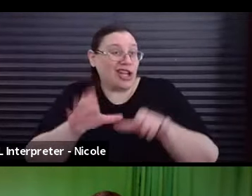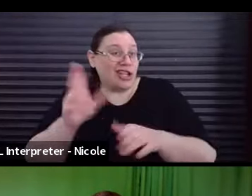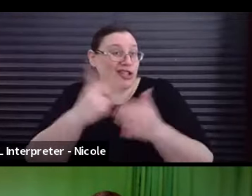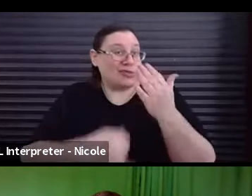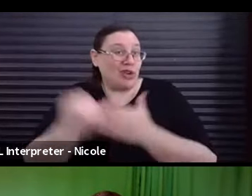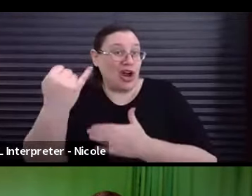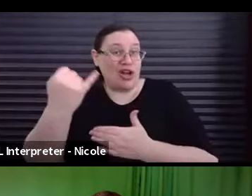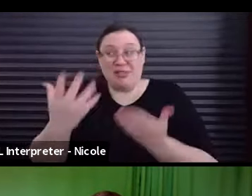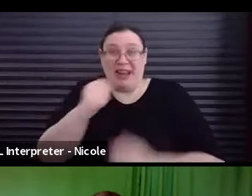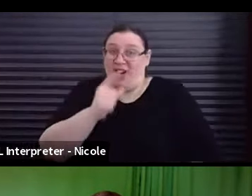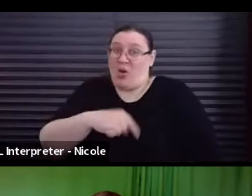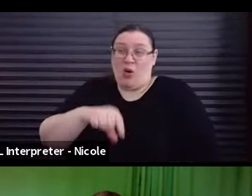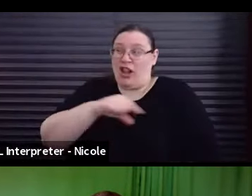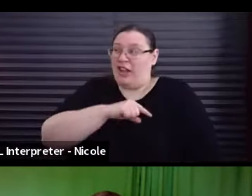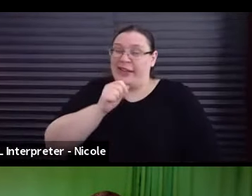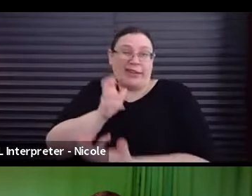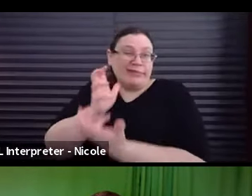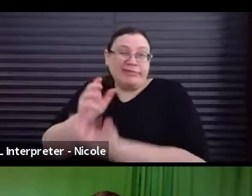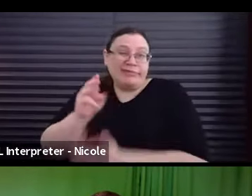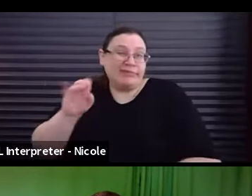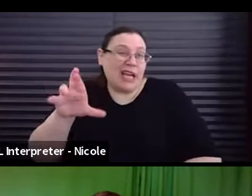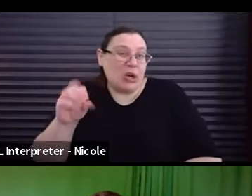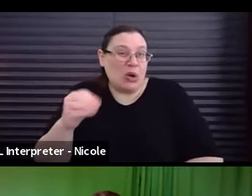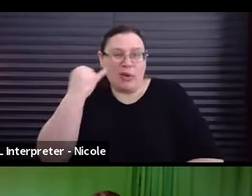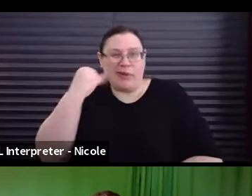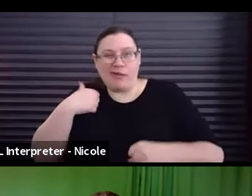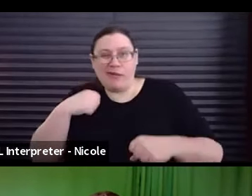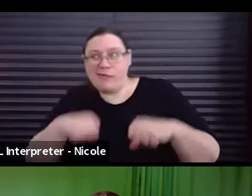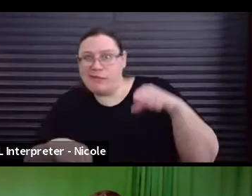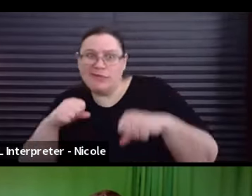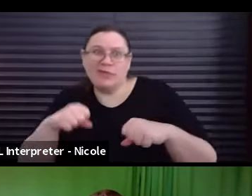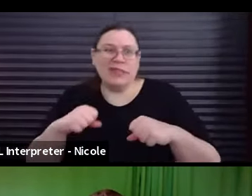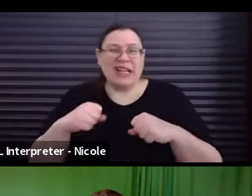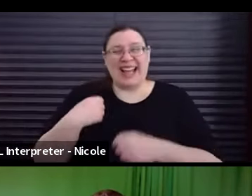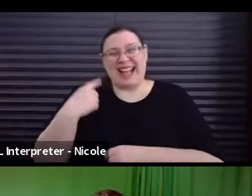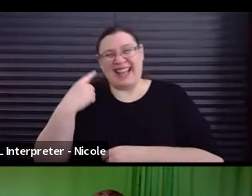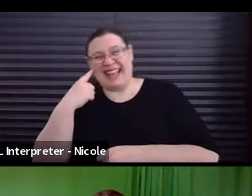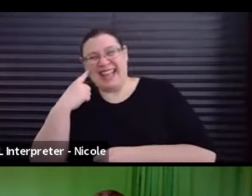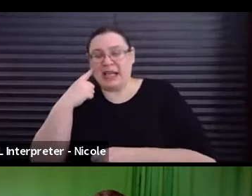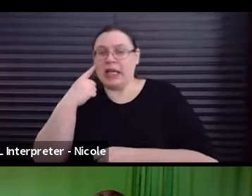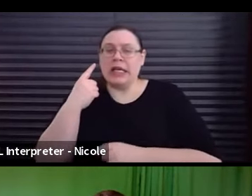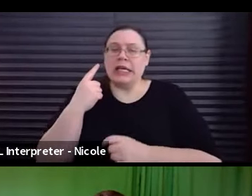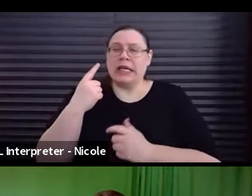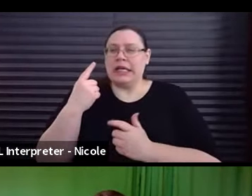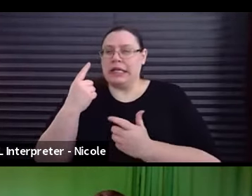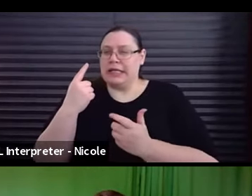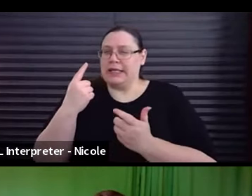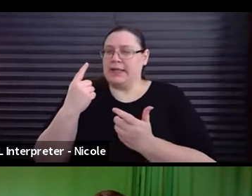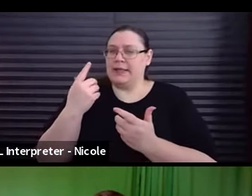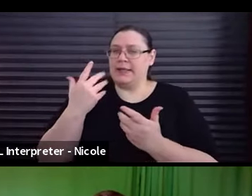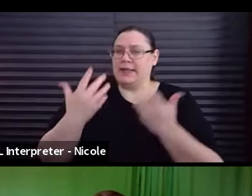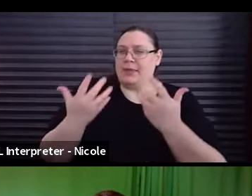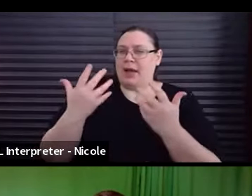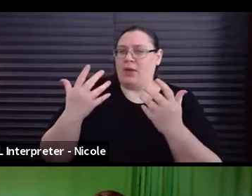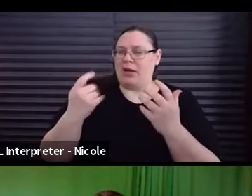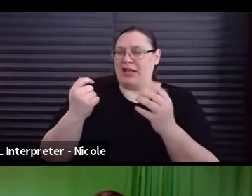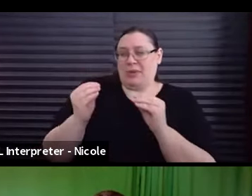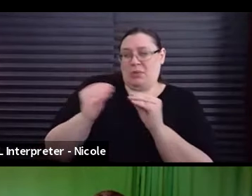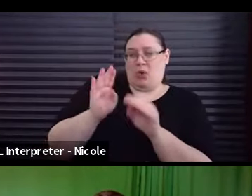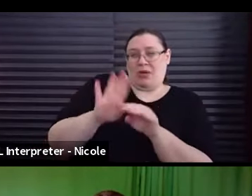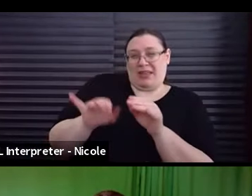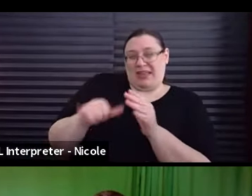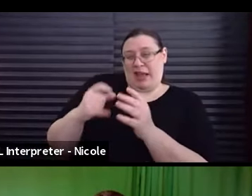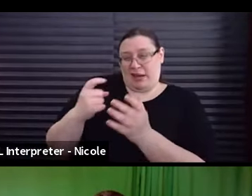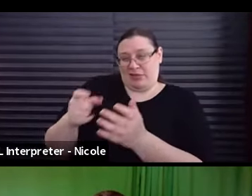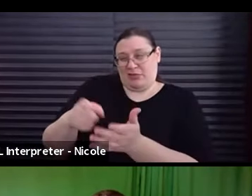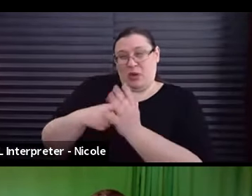qualify for micro, you if you aren't quite sure, you you think you might, might want to do a little bit more than what the micro agreement allows for, you will have to go